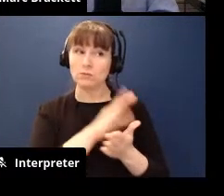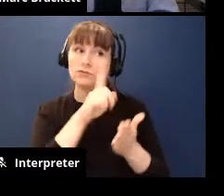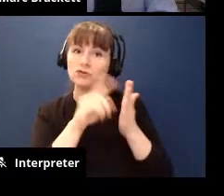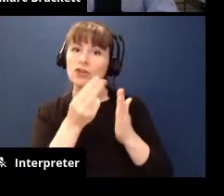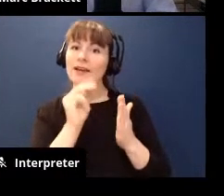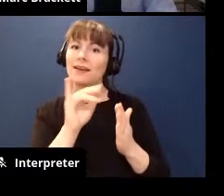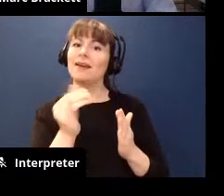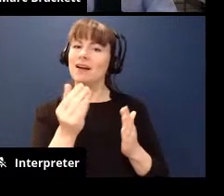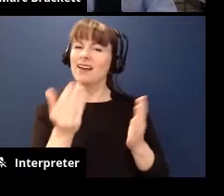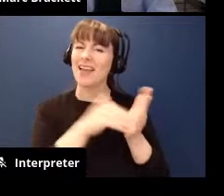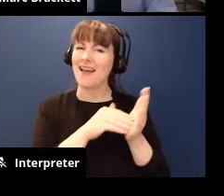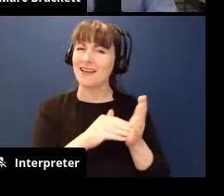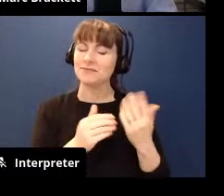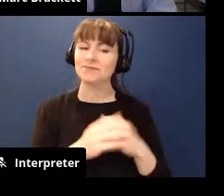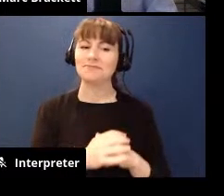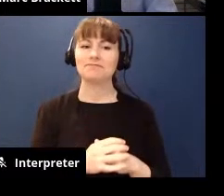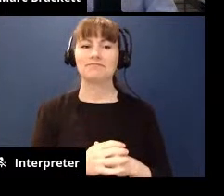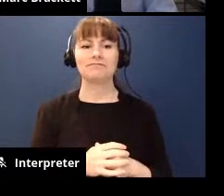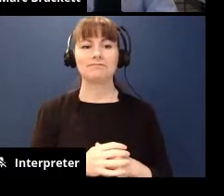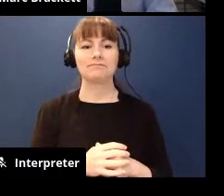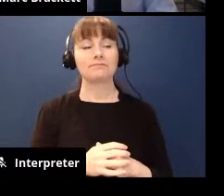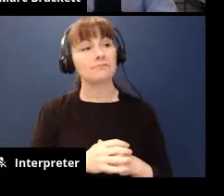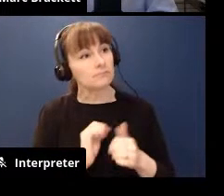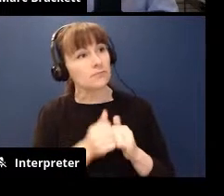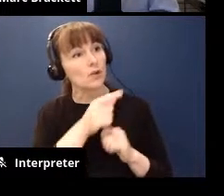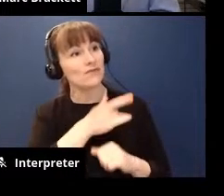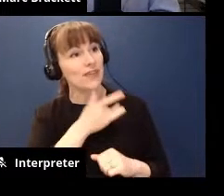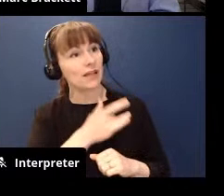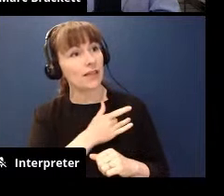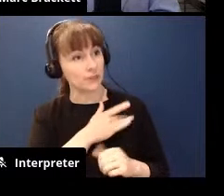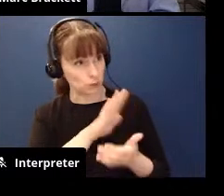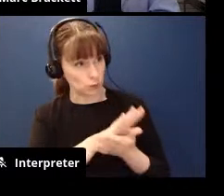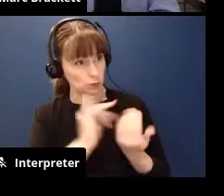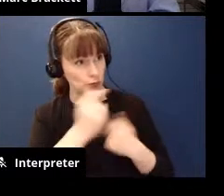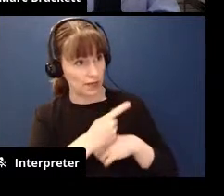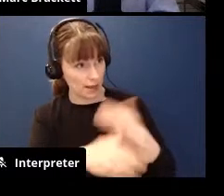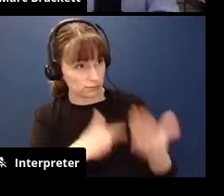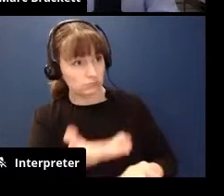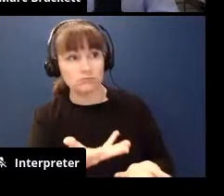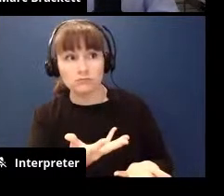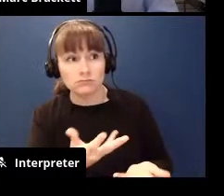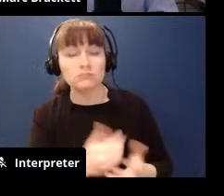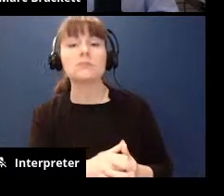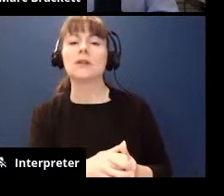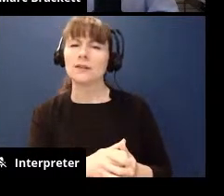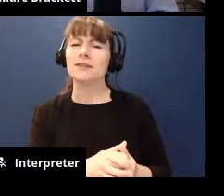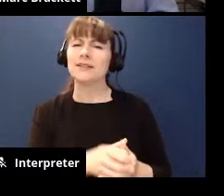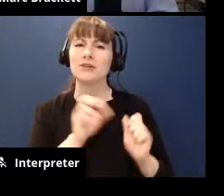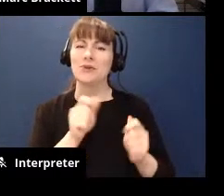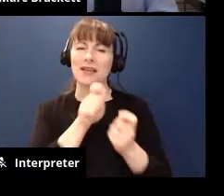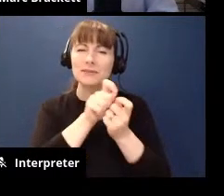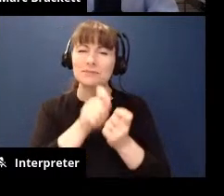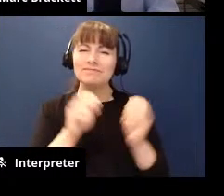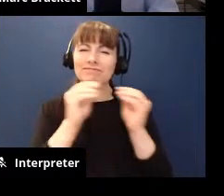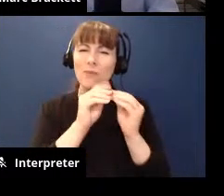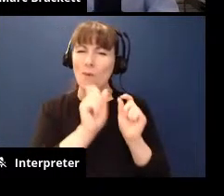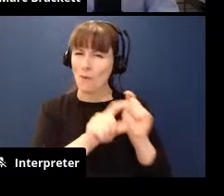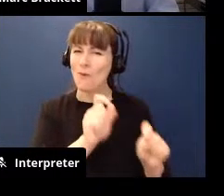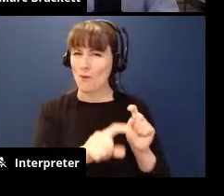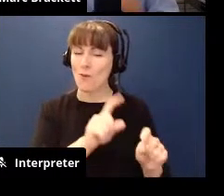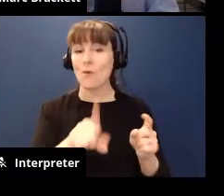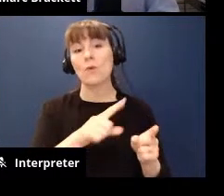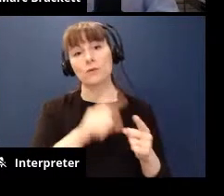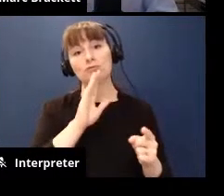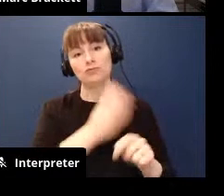-in so how you know how are you and how are you feeling how was school today and you can even get more specific like as your as your daughter